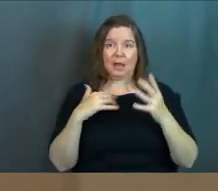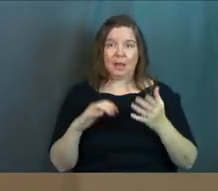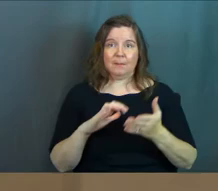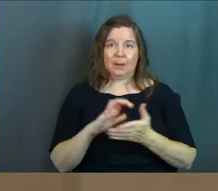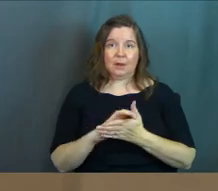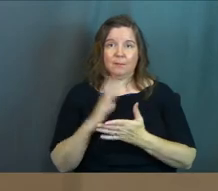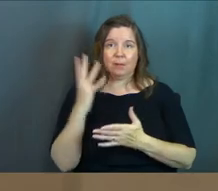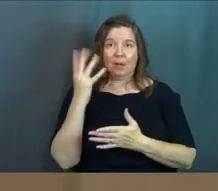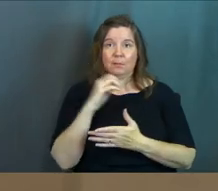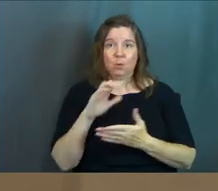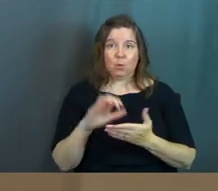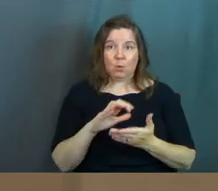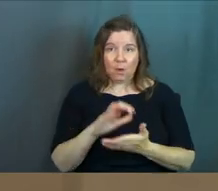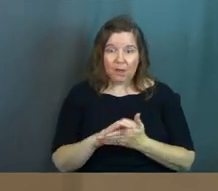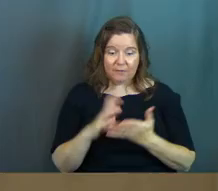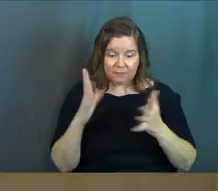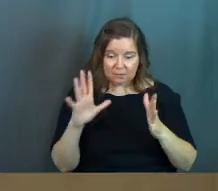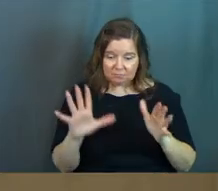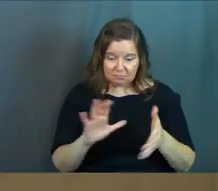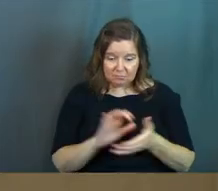married my beautiful wife.